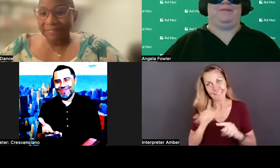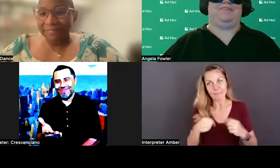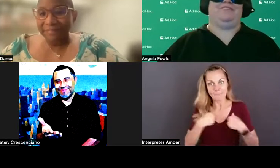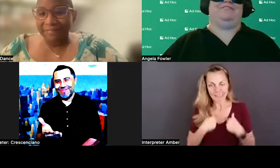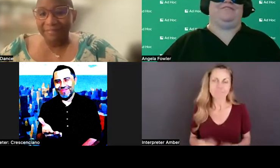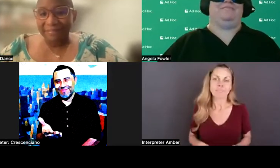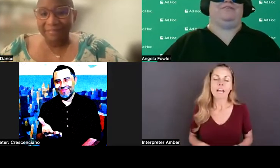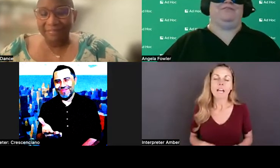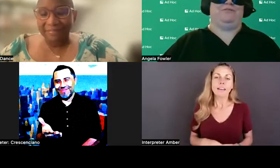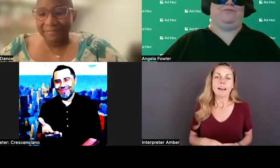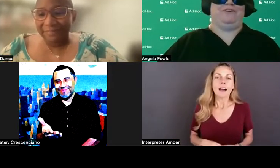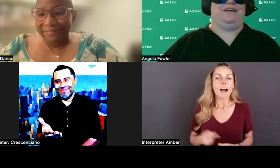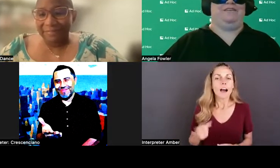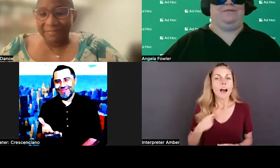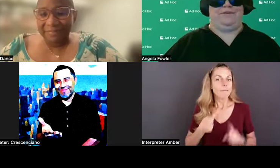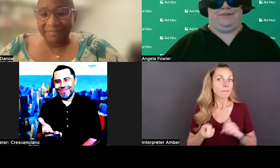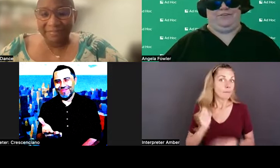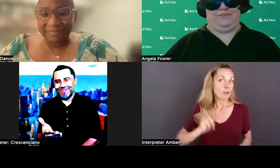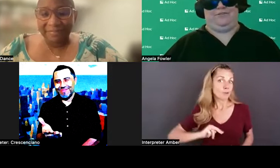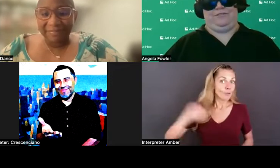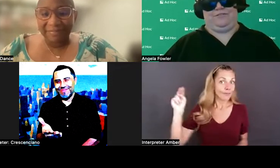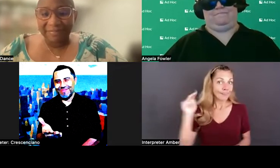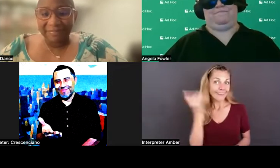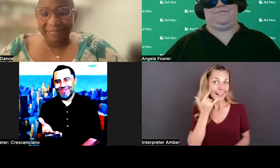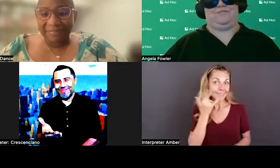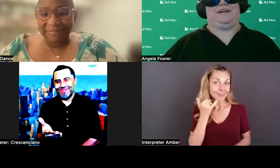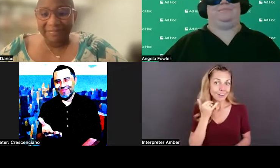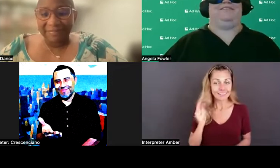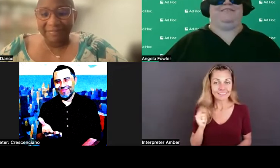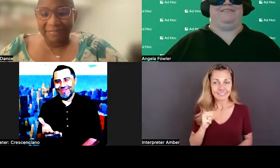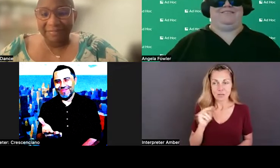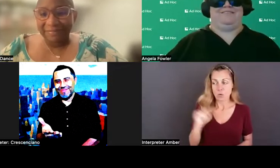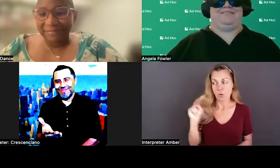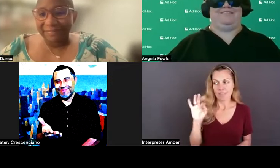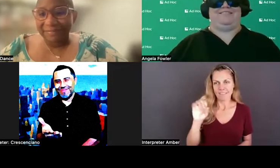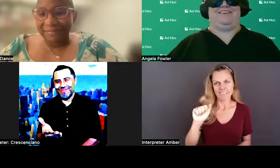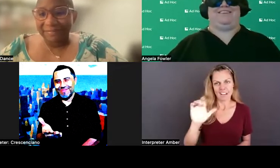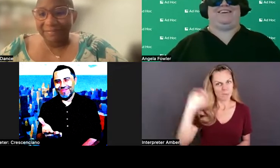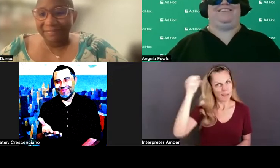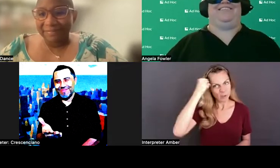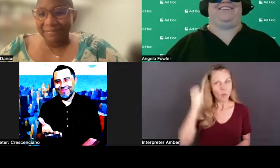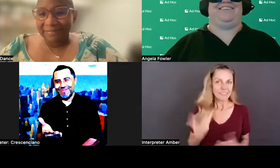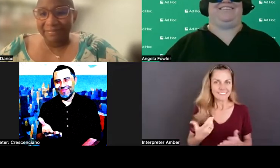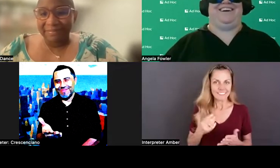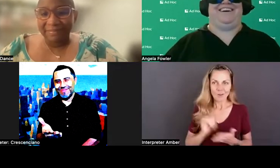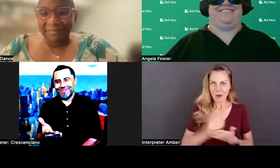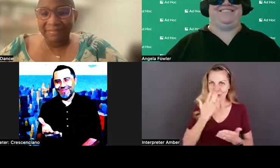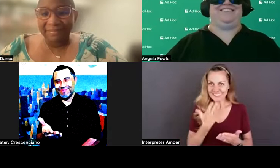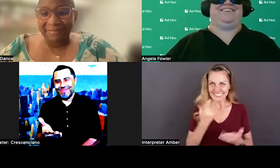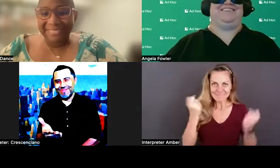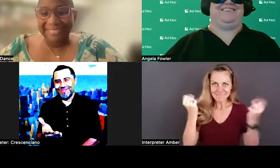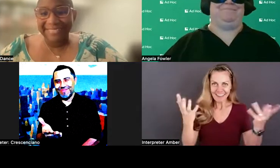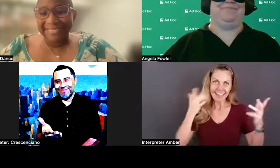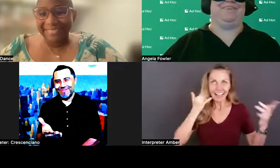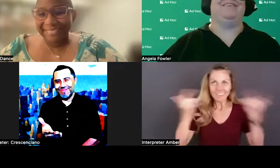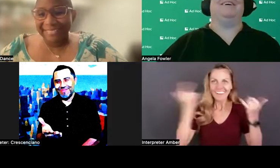I'm coming to you from Northern California, just north of the Sacramento area, so it's good to see all these Californians in the house.